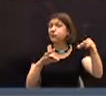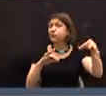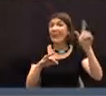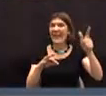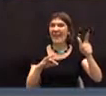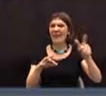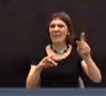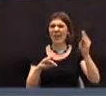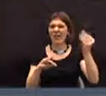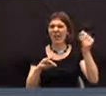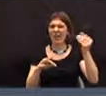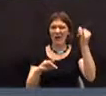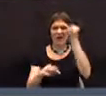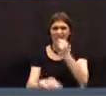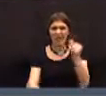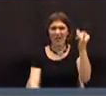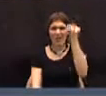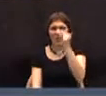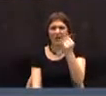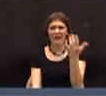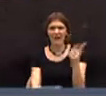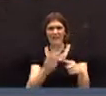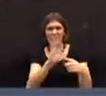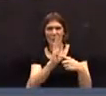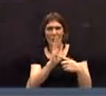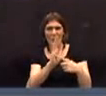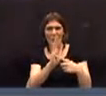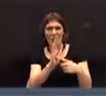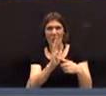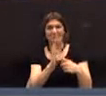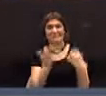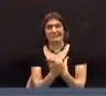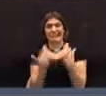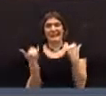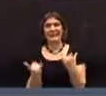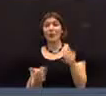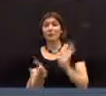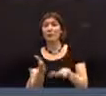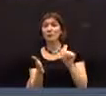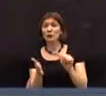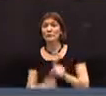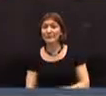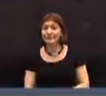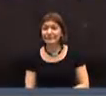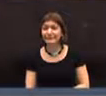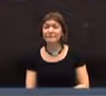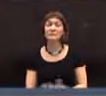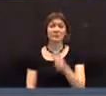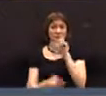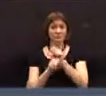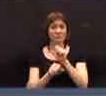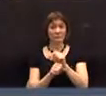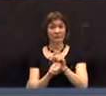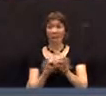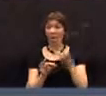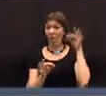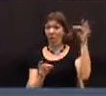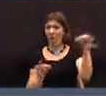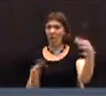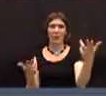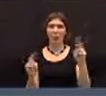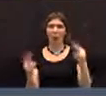be faced with the prospect. We, we inevitably, uh, will be faced with the prospect of a police and fire department that will be, uh,